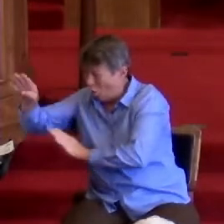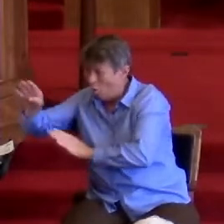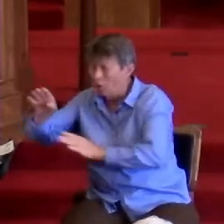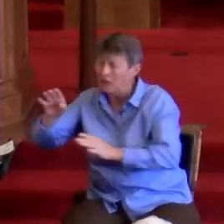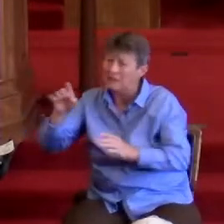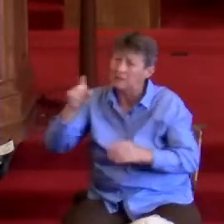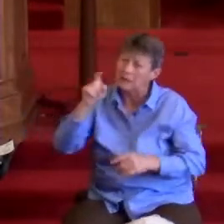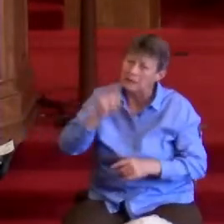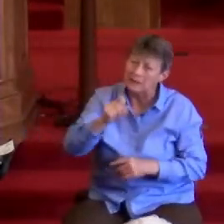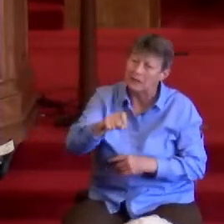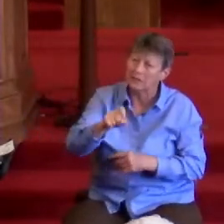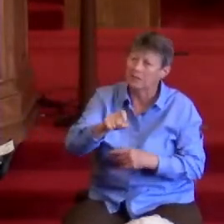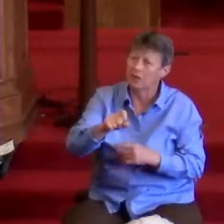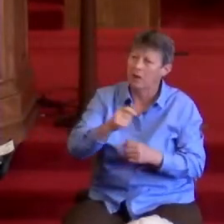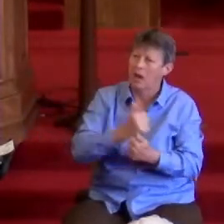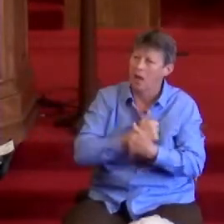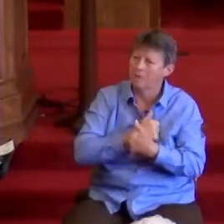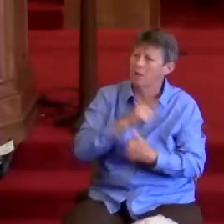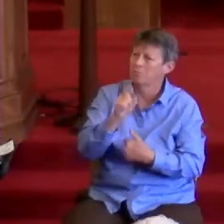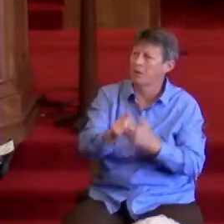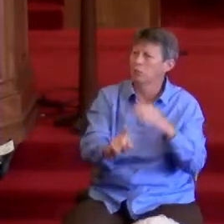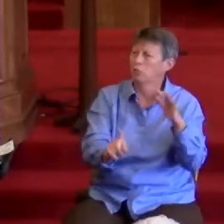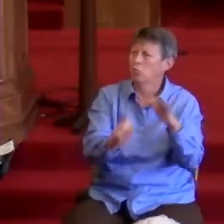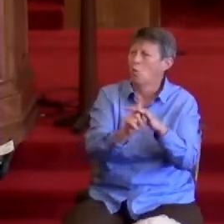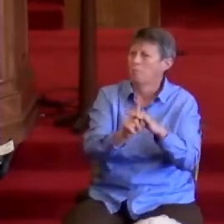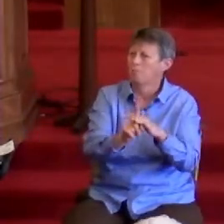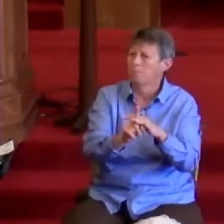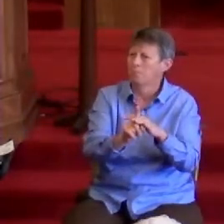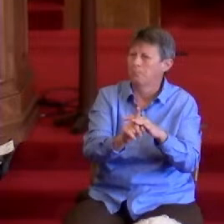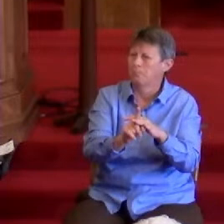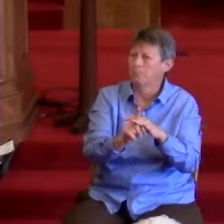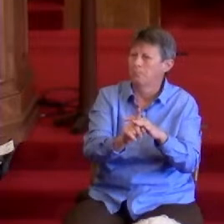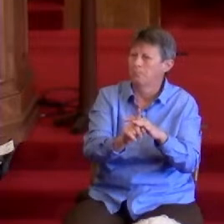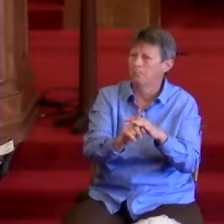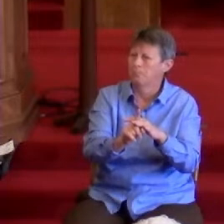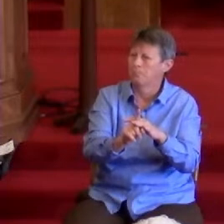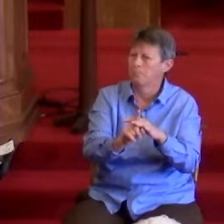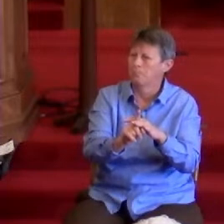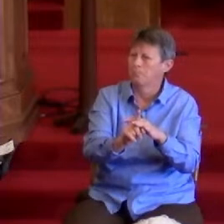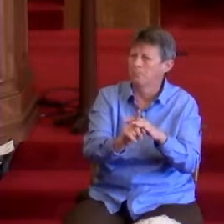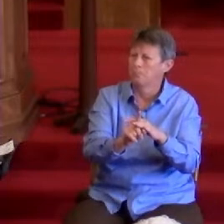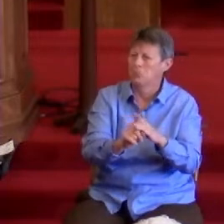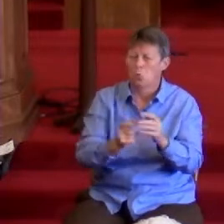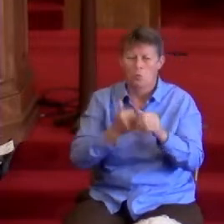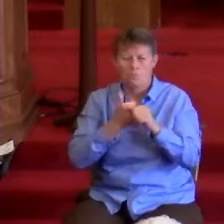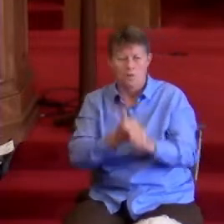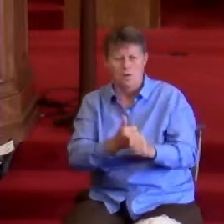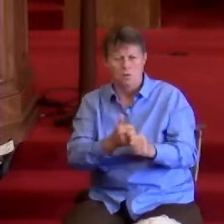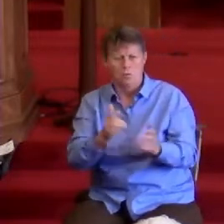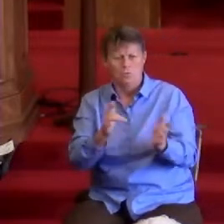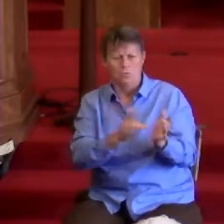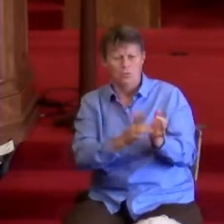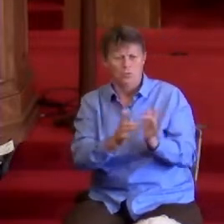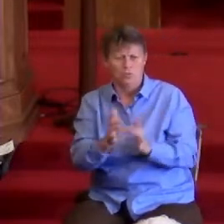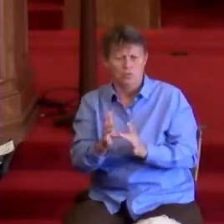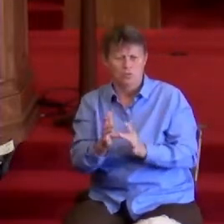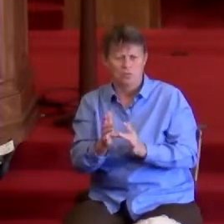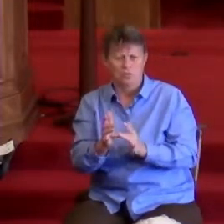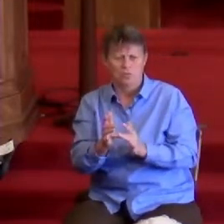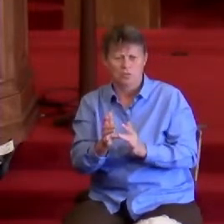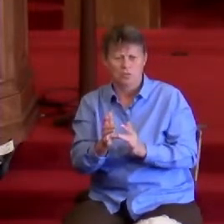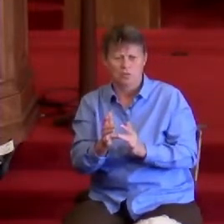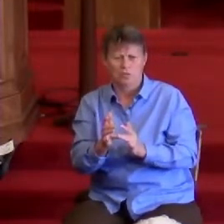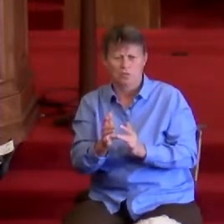up. I can only conclude that following Jesus will